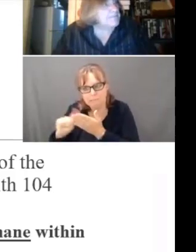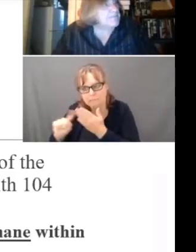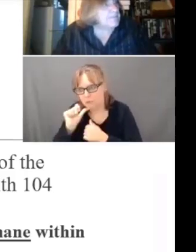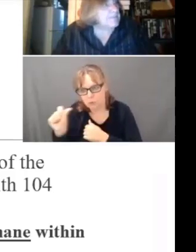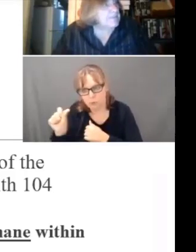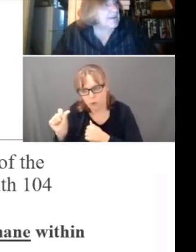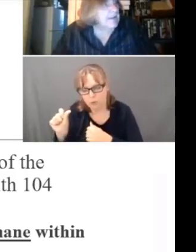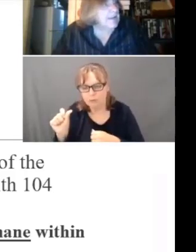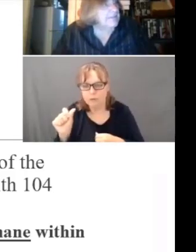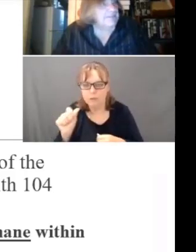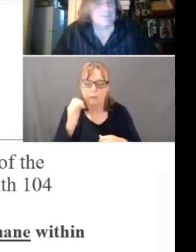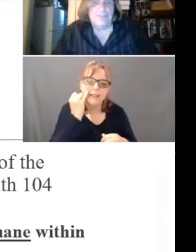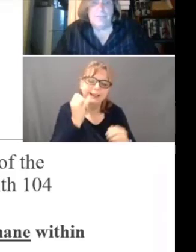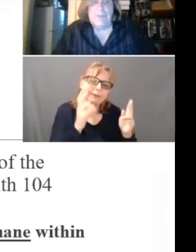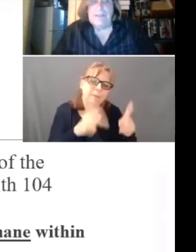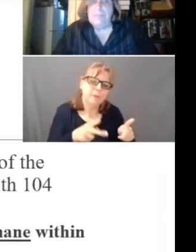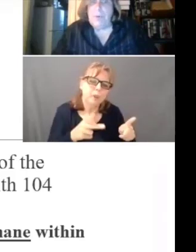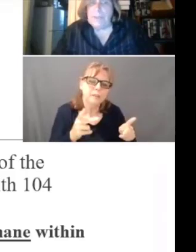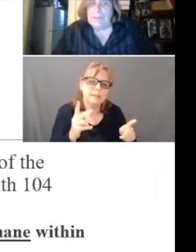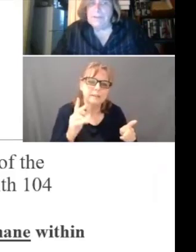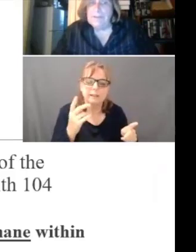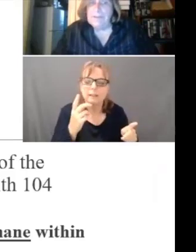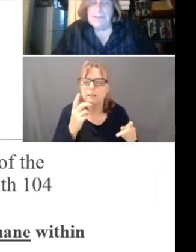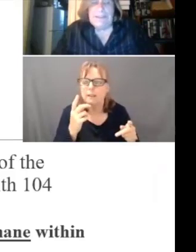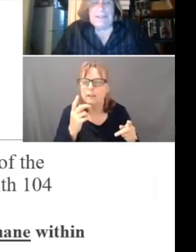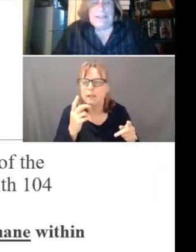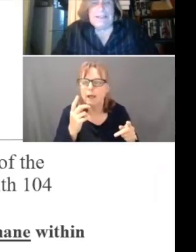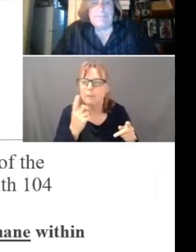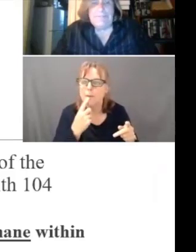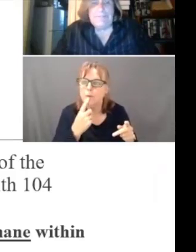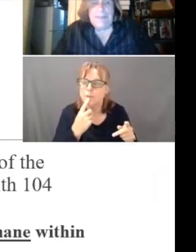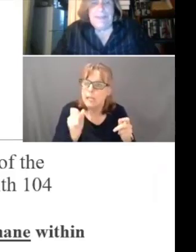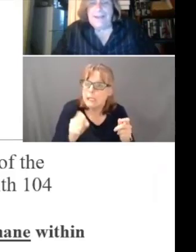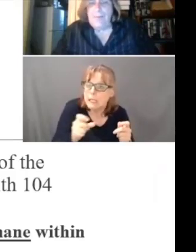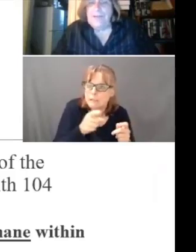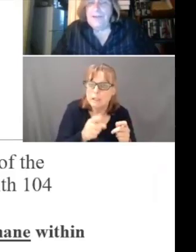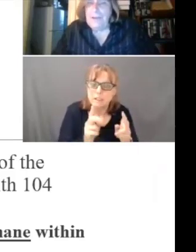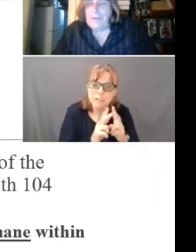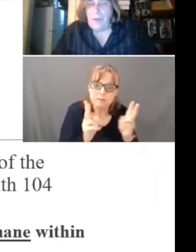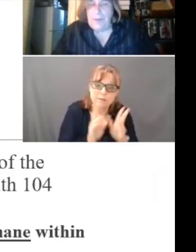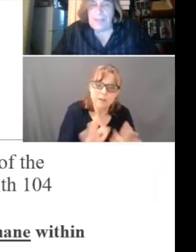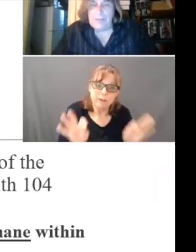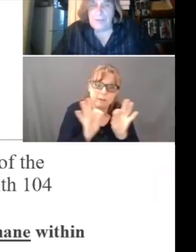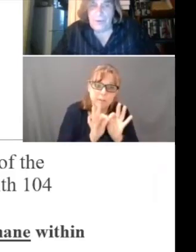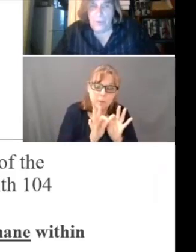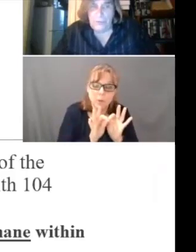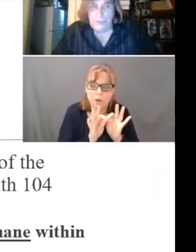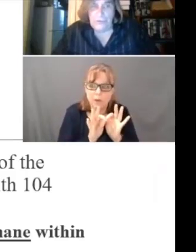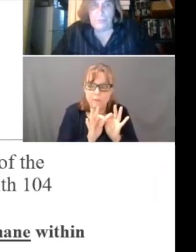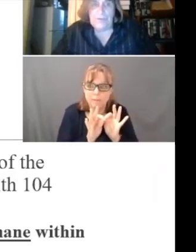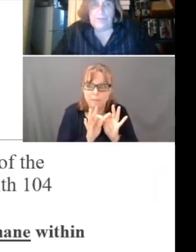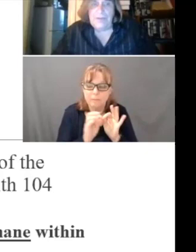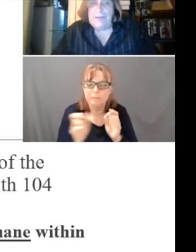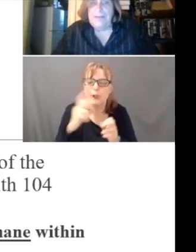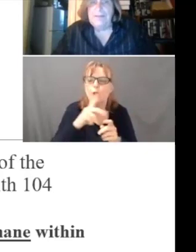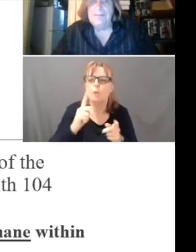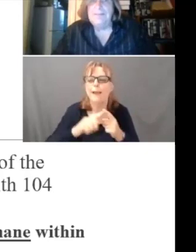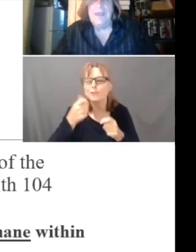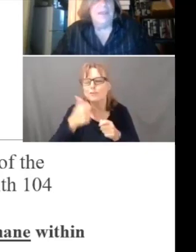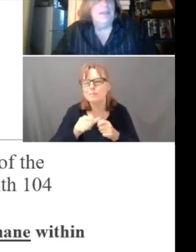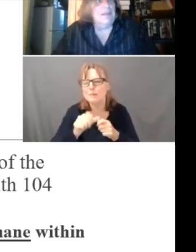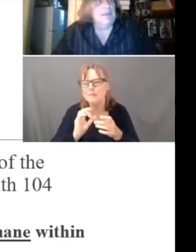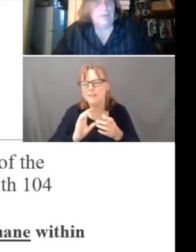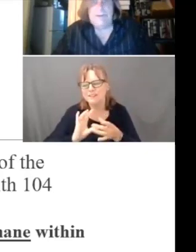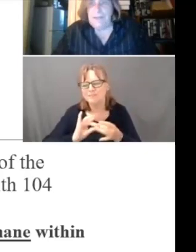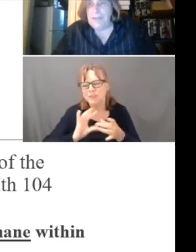I think this is really important. And I don't mean to keep going back to the cold soup, but if somebody did